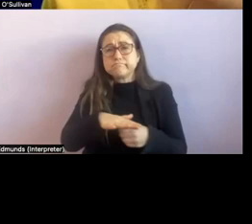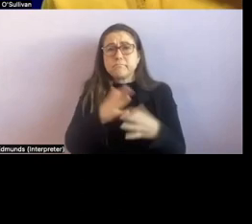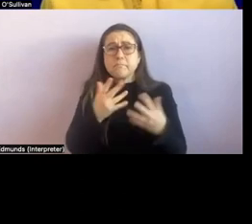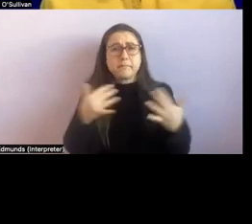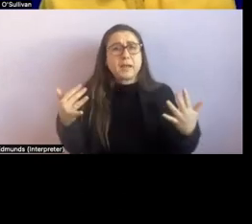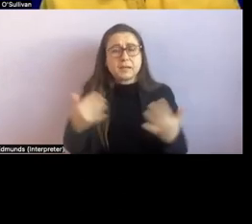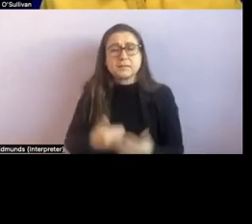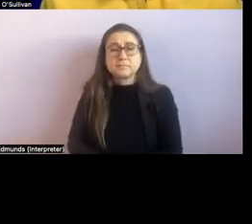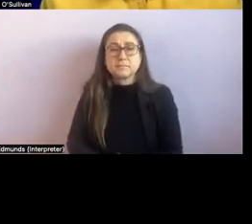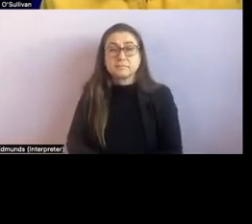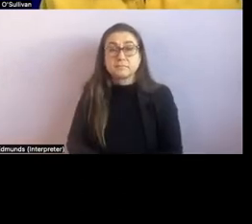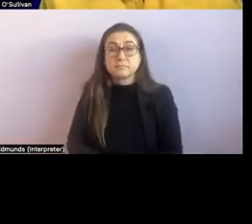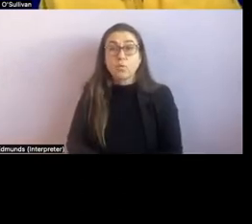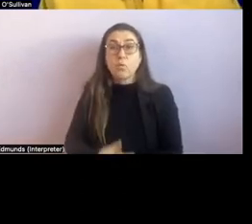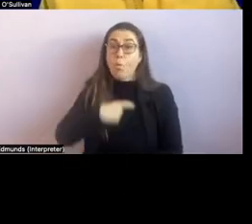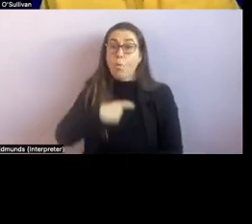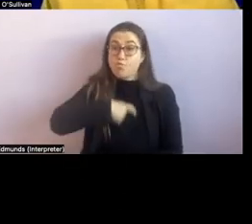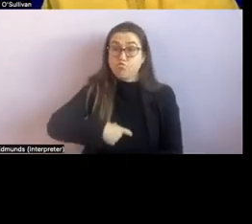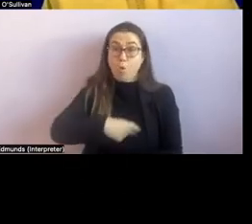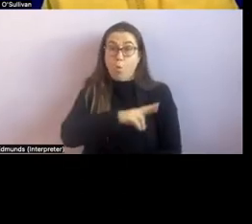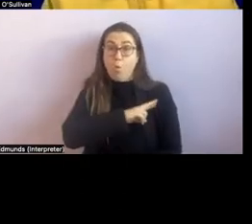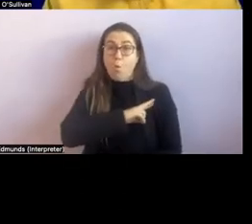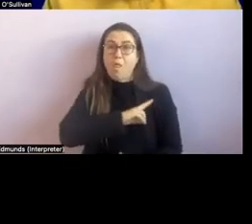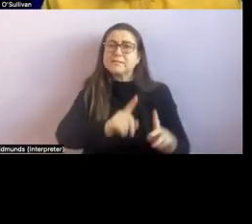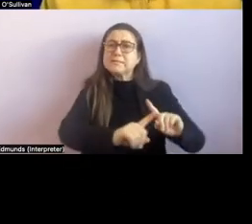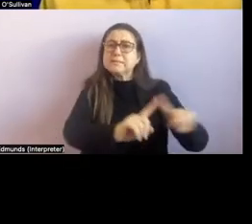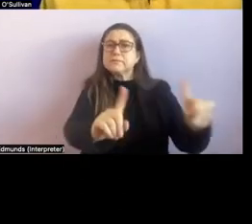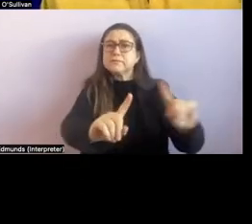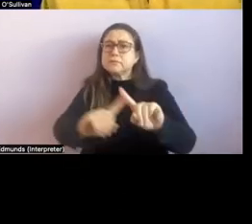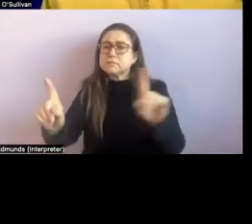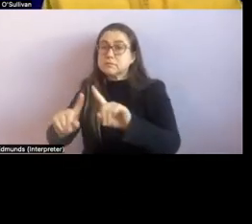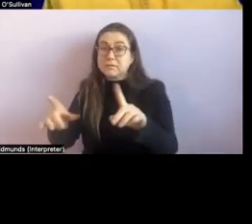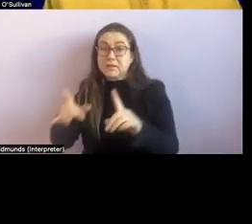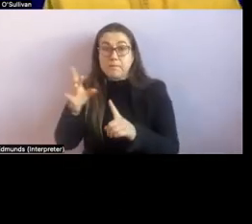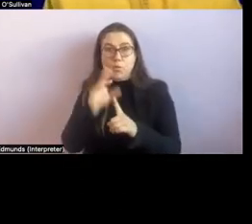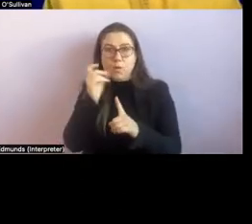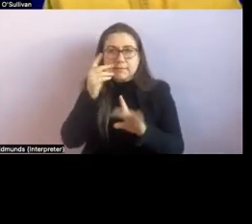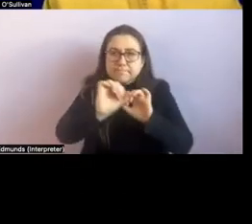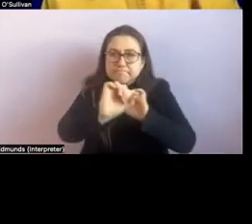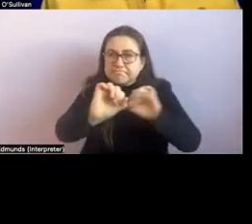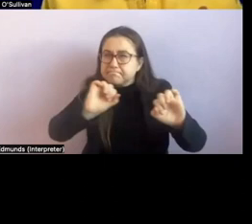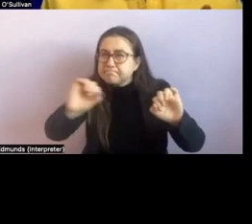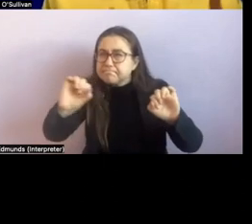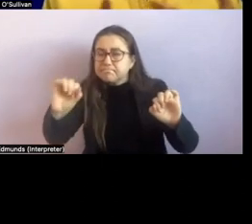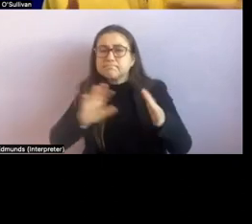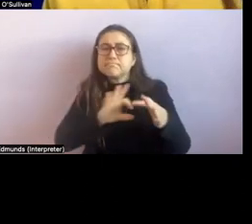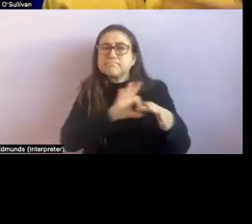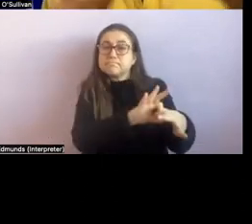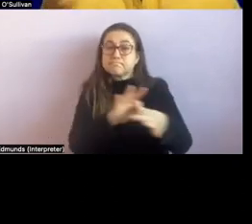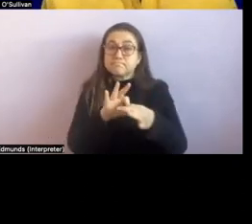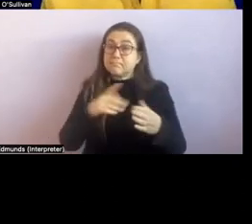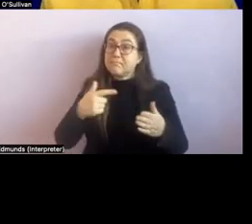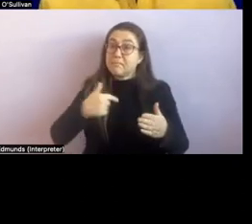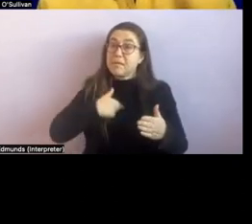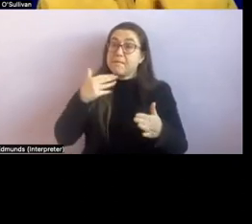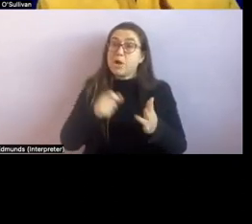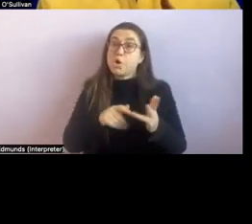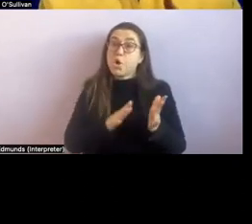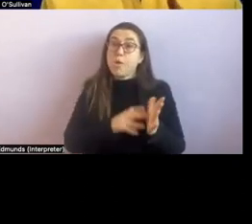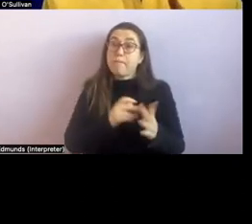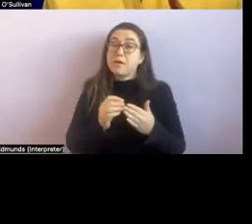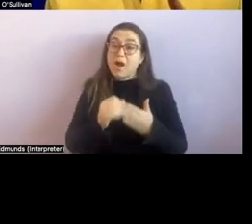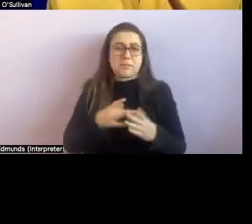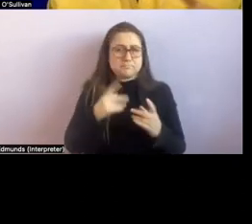understanding the different roles that people play so that we can work together um i know that as a com guide i didn't understand what an onm did